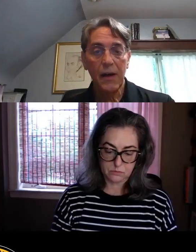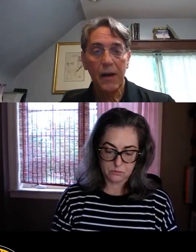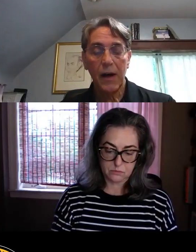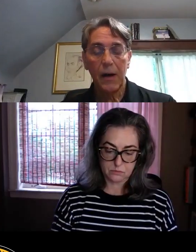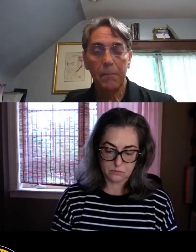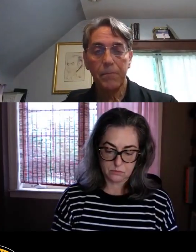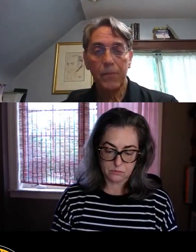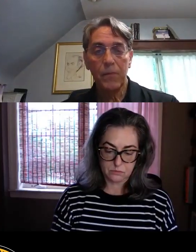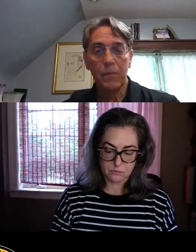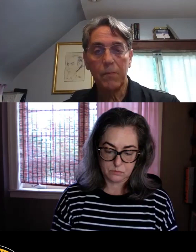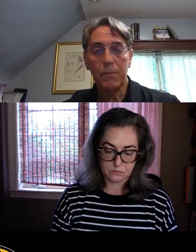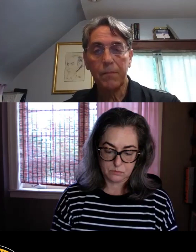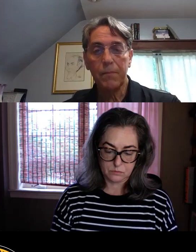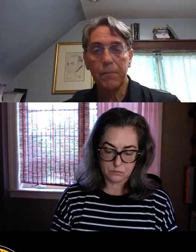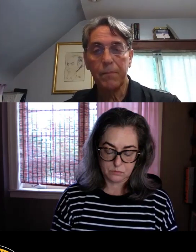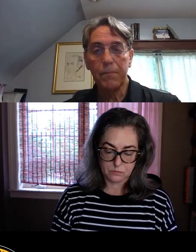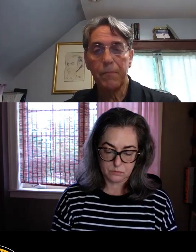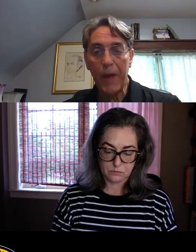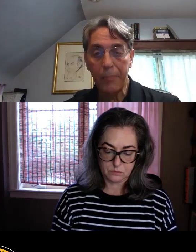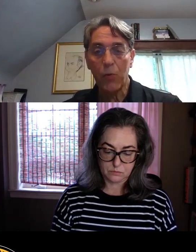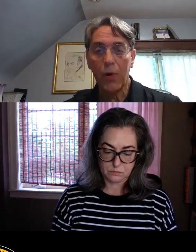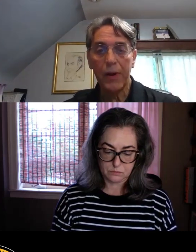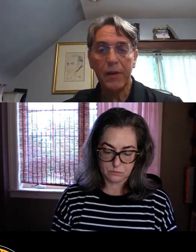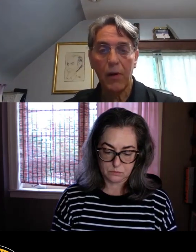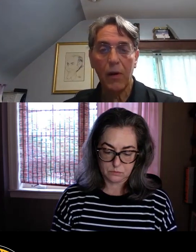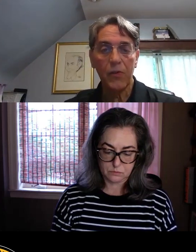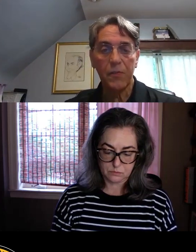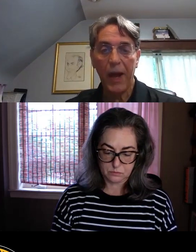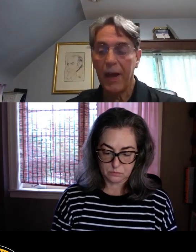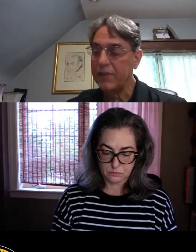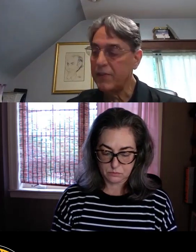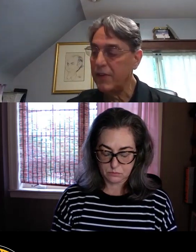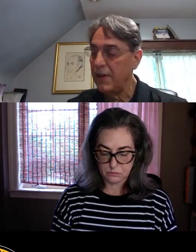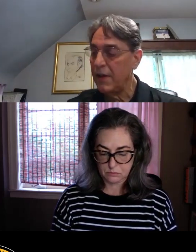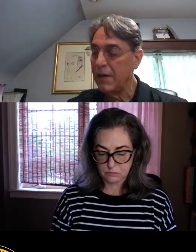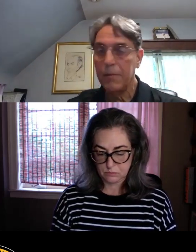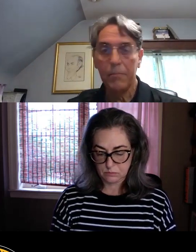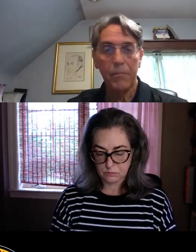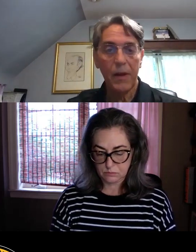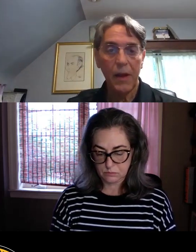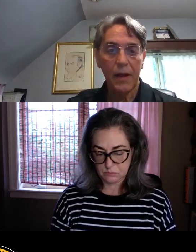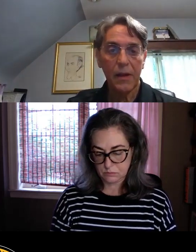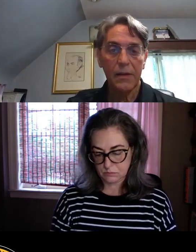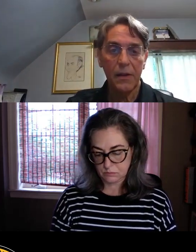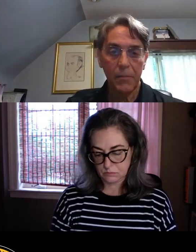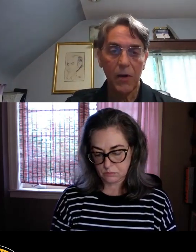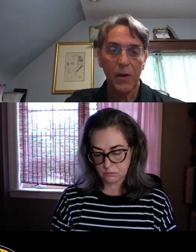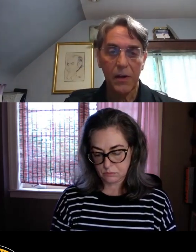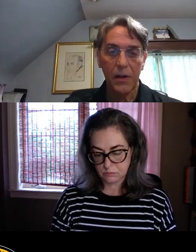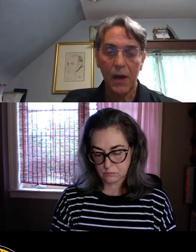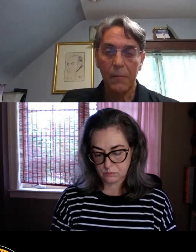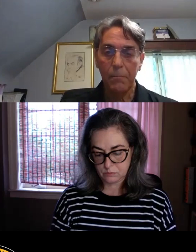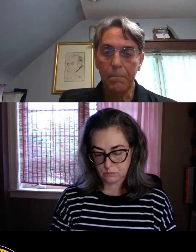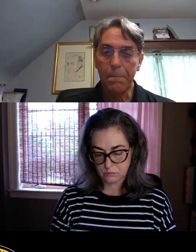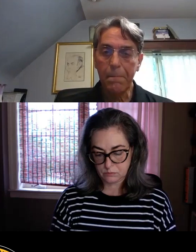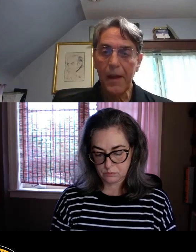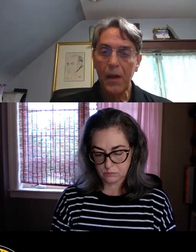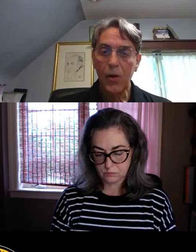February, Congress passed the American